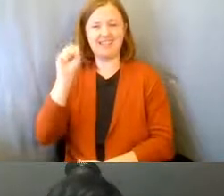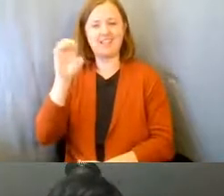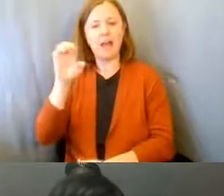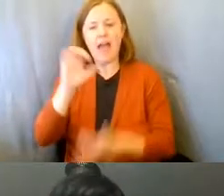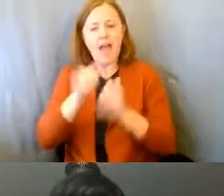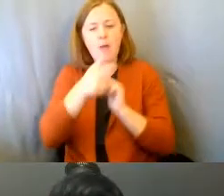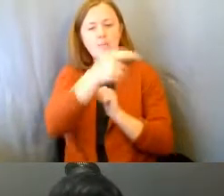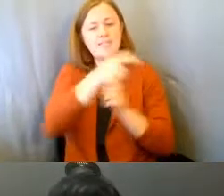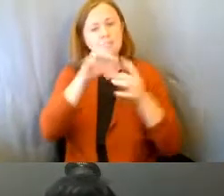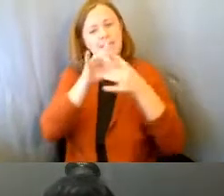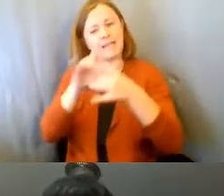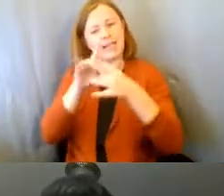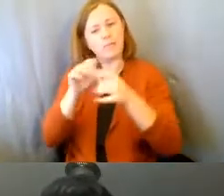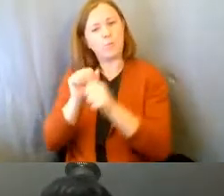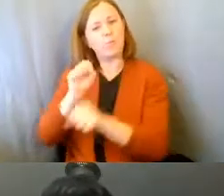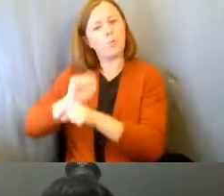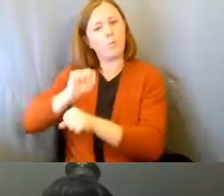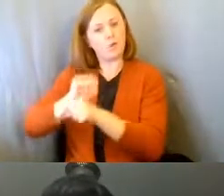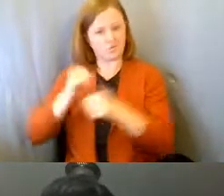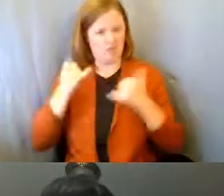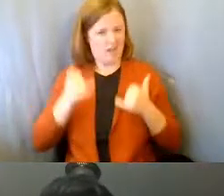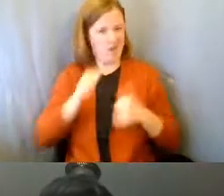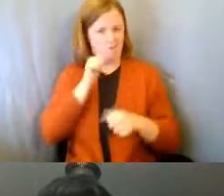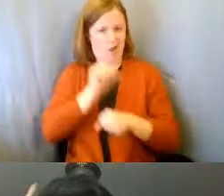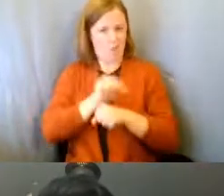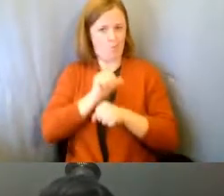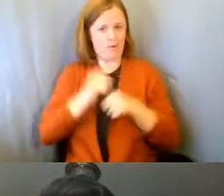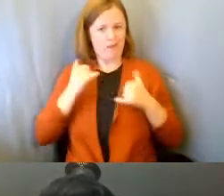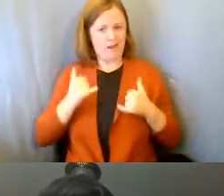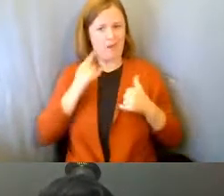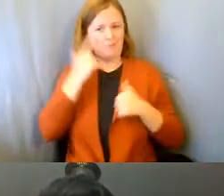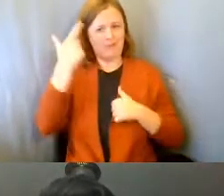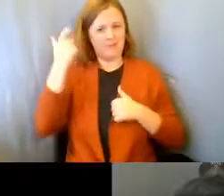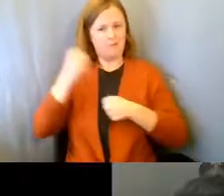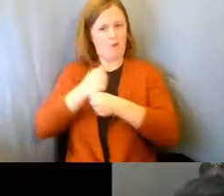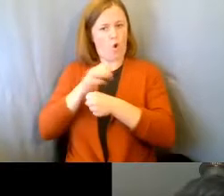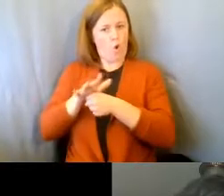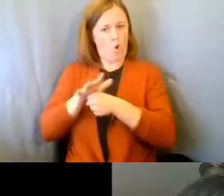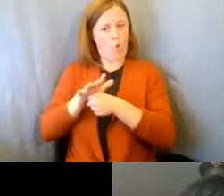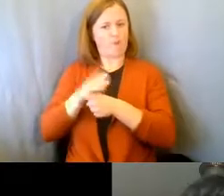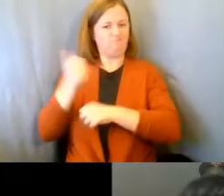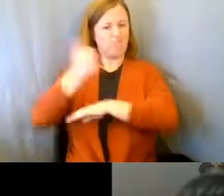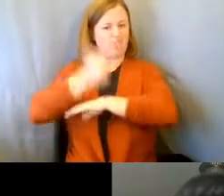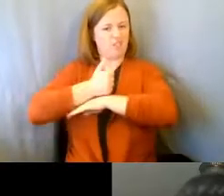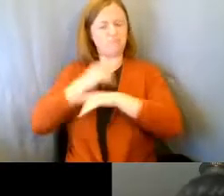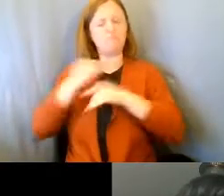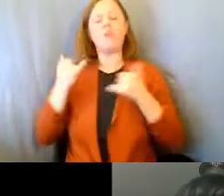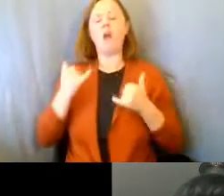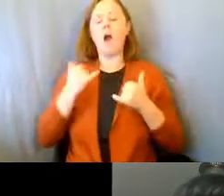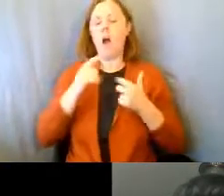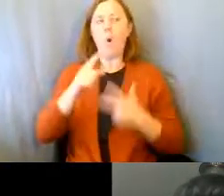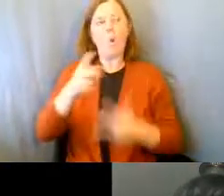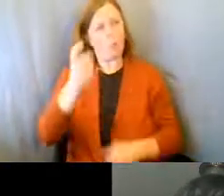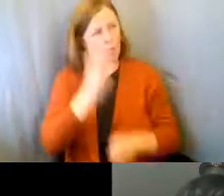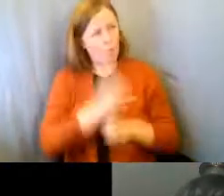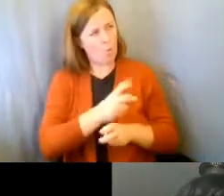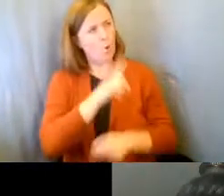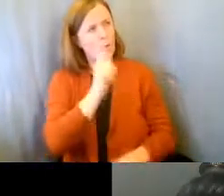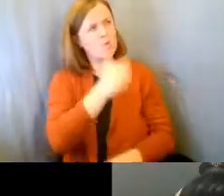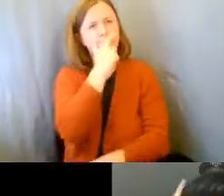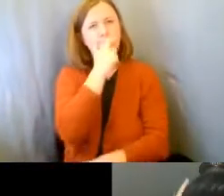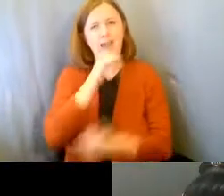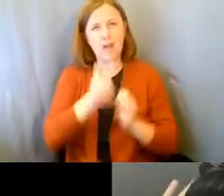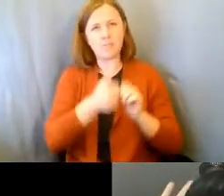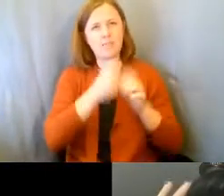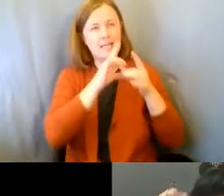staying connected to his work during this time while he's off? Whew, that's a hard question because that